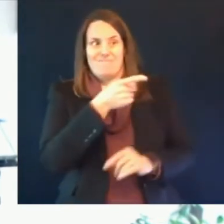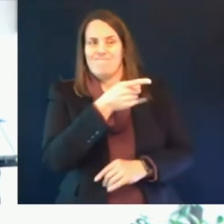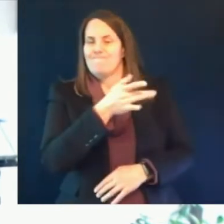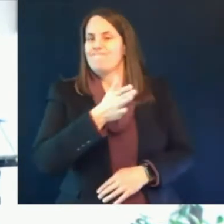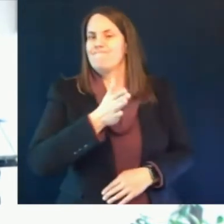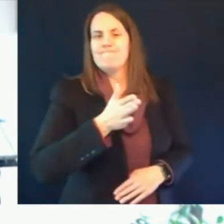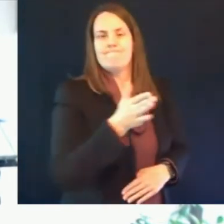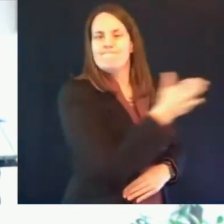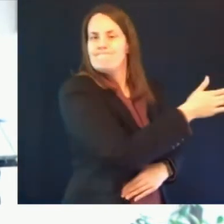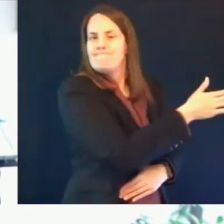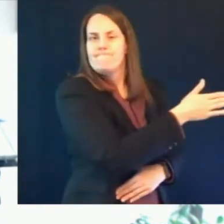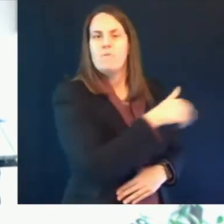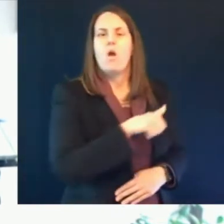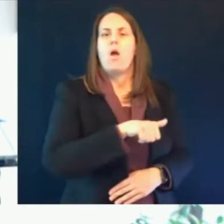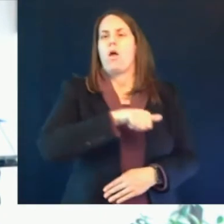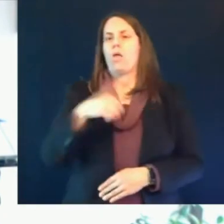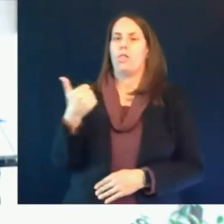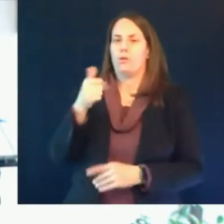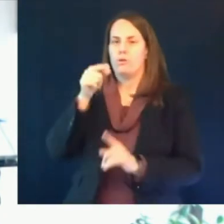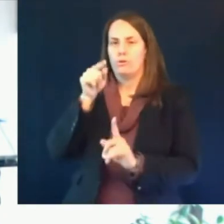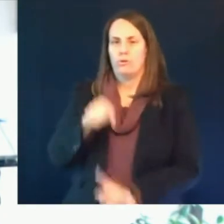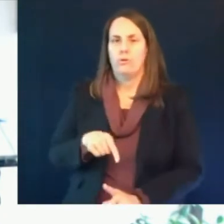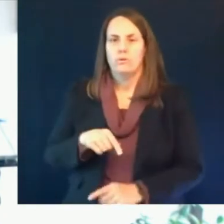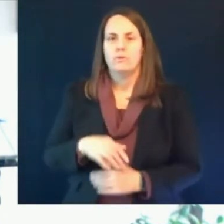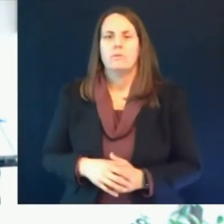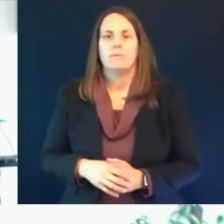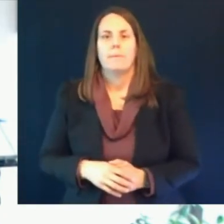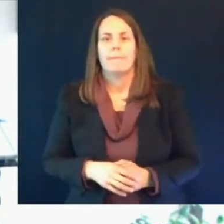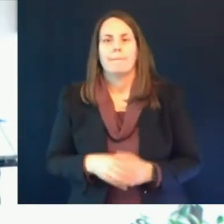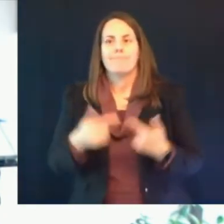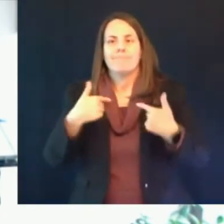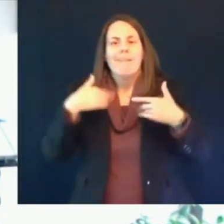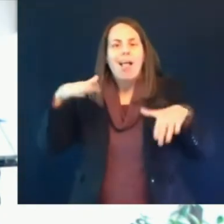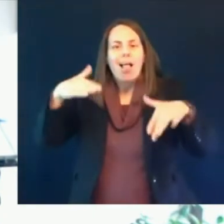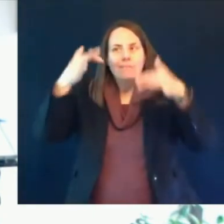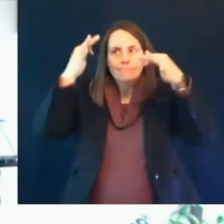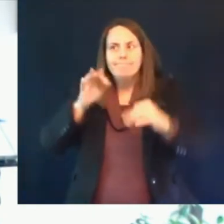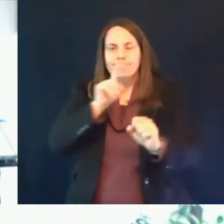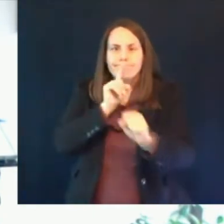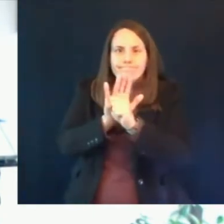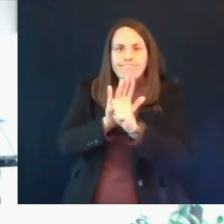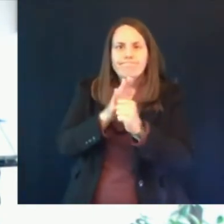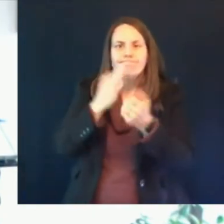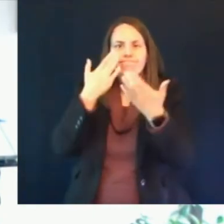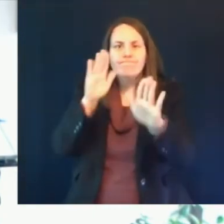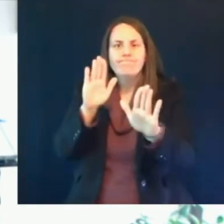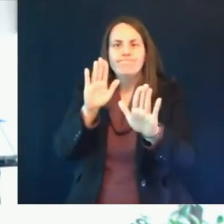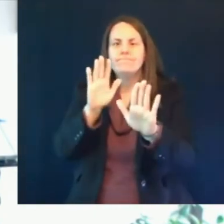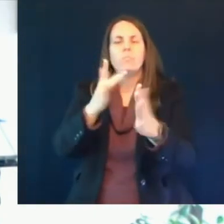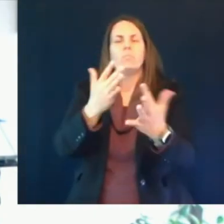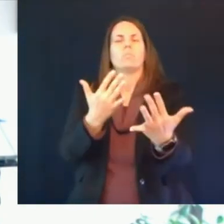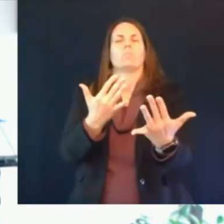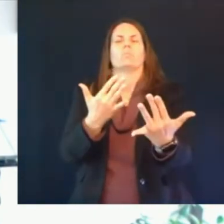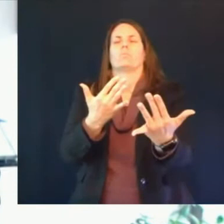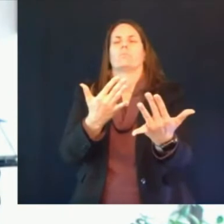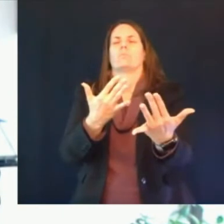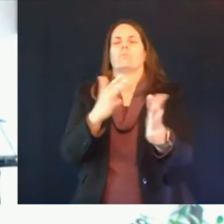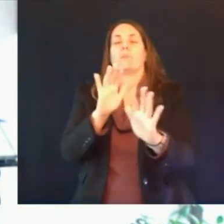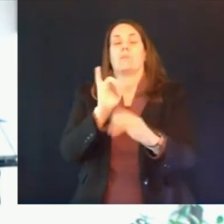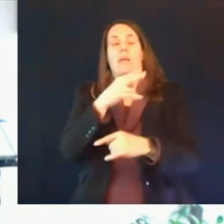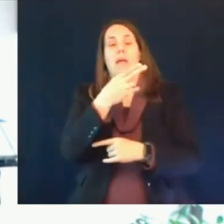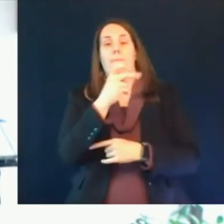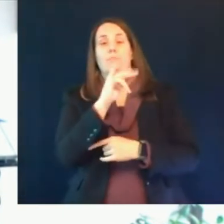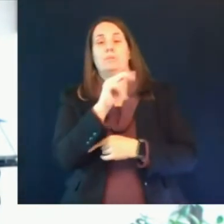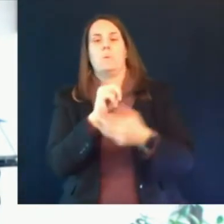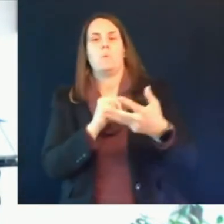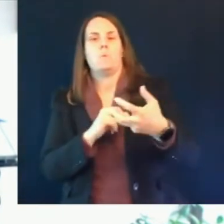sure use a blood thinner that is not heparin use one of the other ones that's considered to be safer that's why that was brought out early in